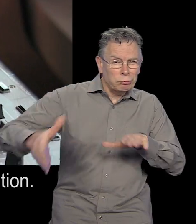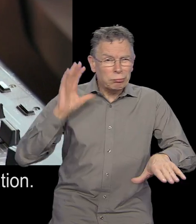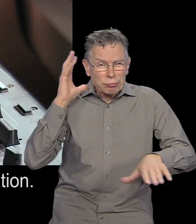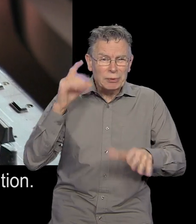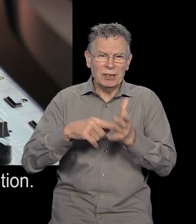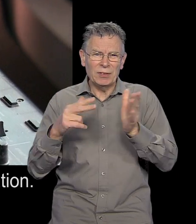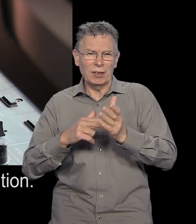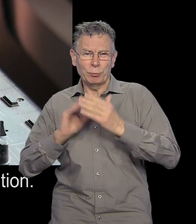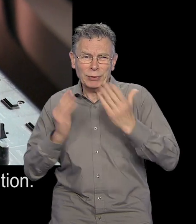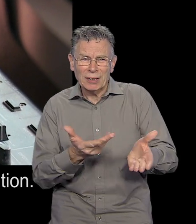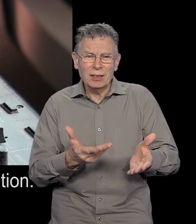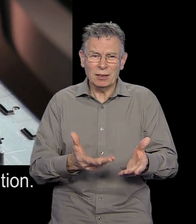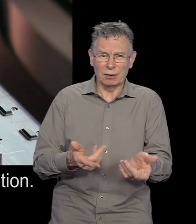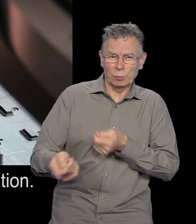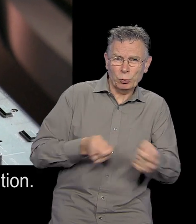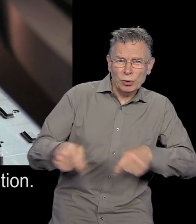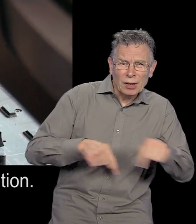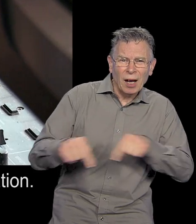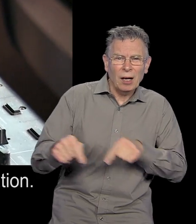for the British Tinnitus Association.